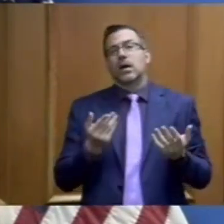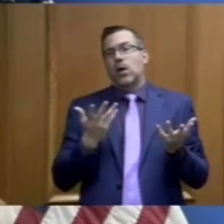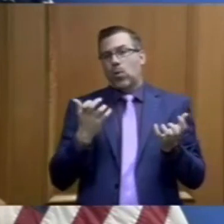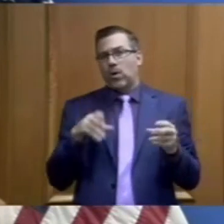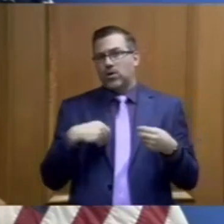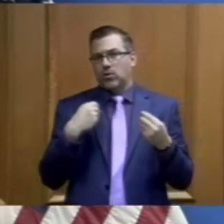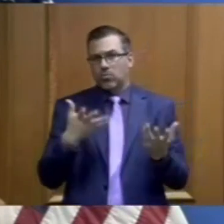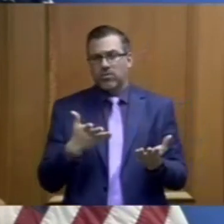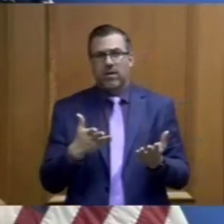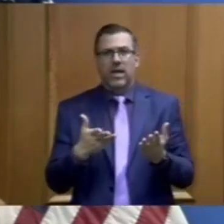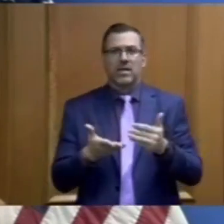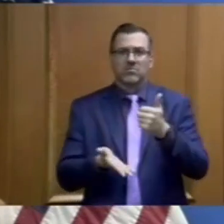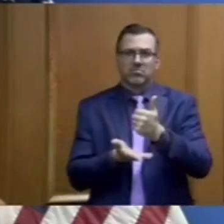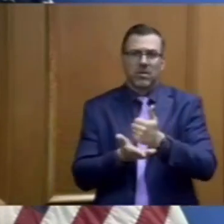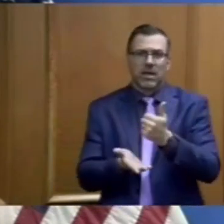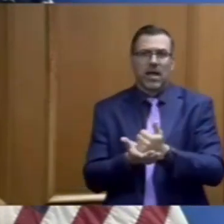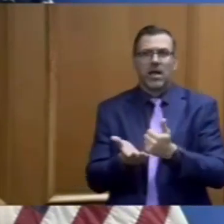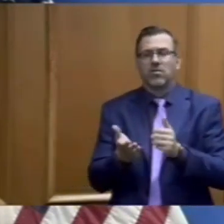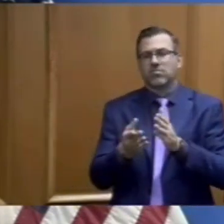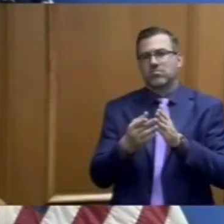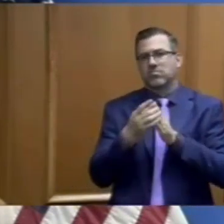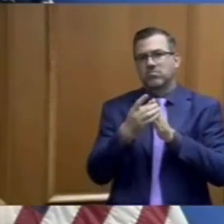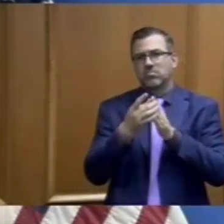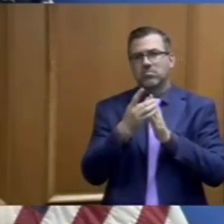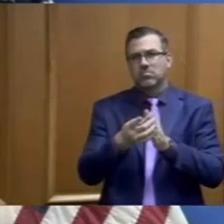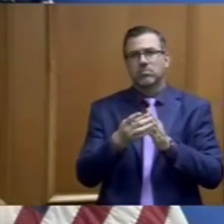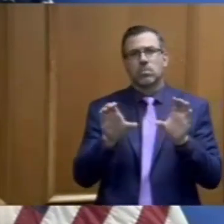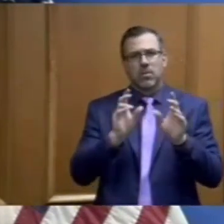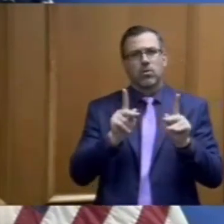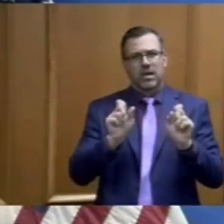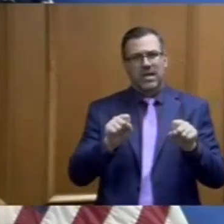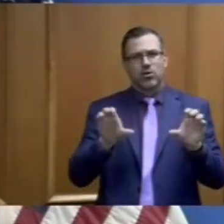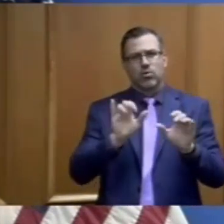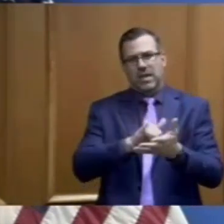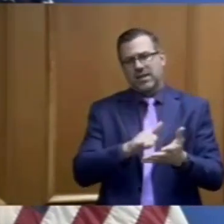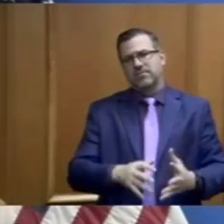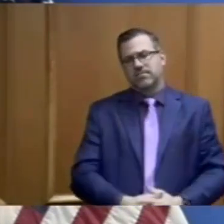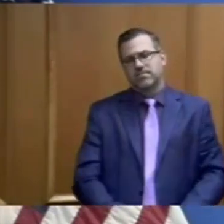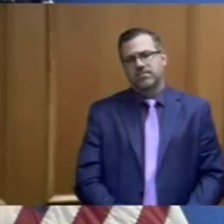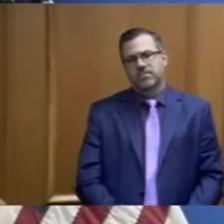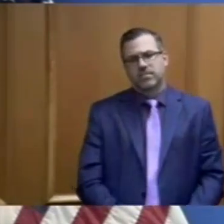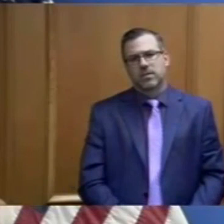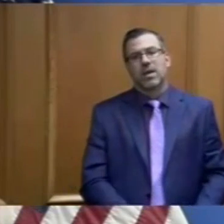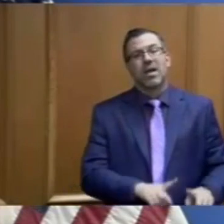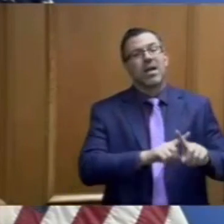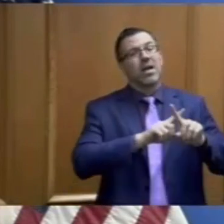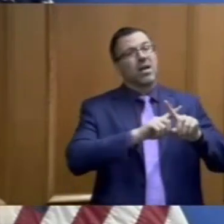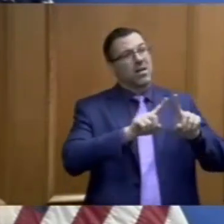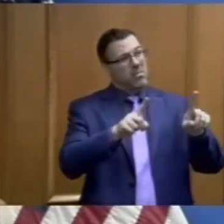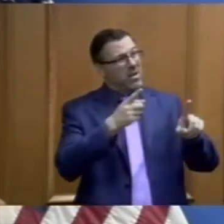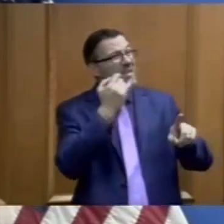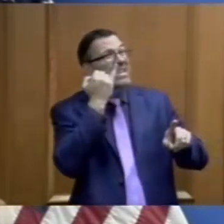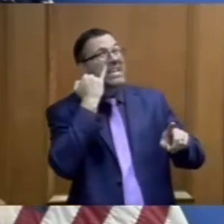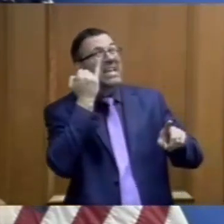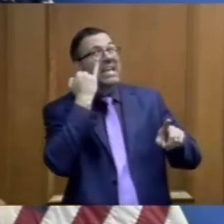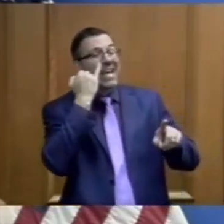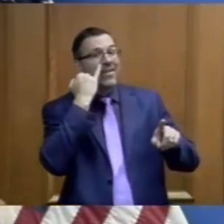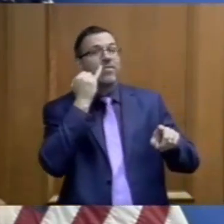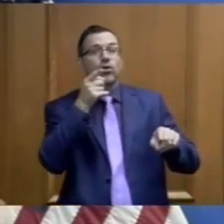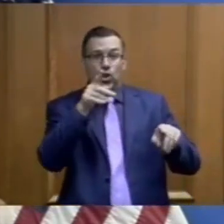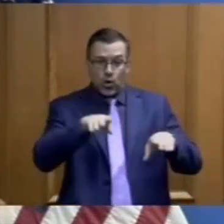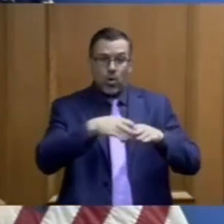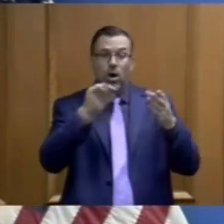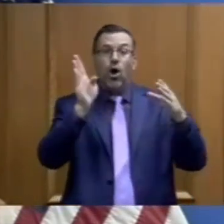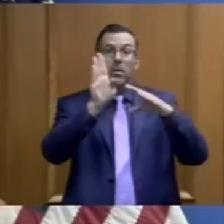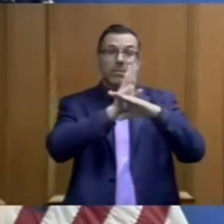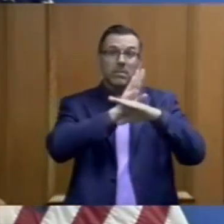and measures and guidelines so that people can do just that. But if there is a resurgence in this virus, are you